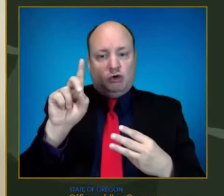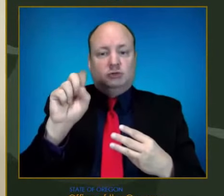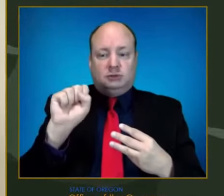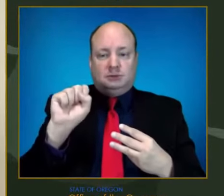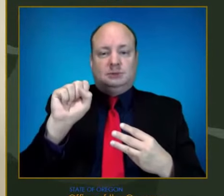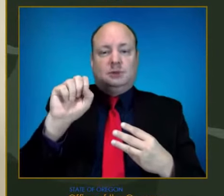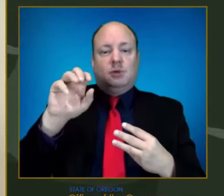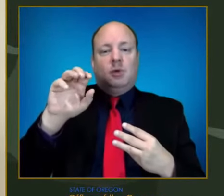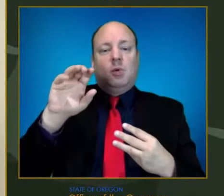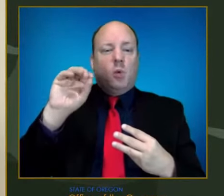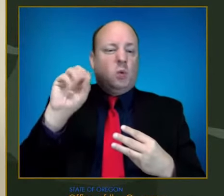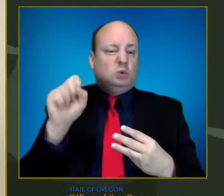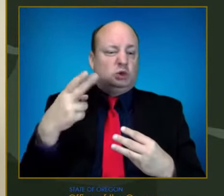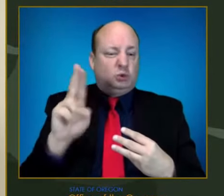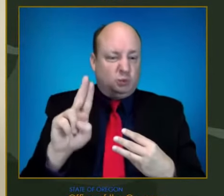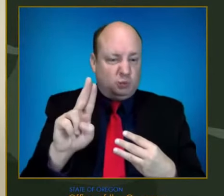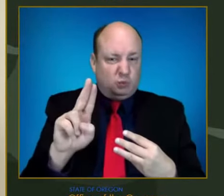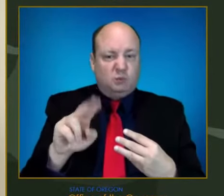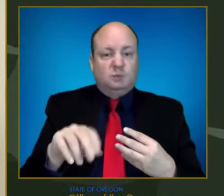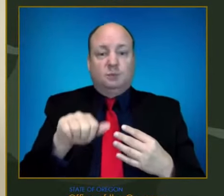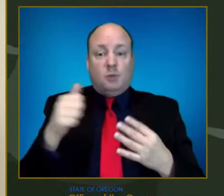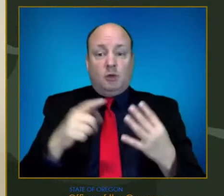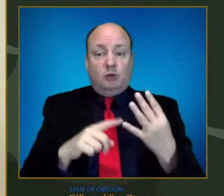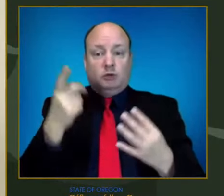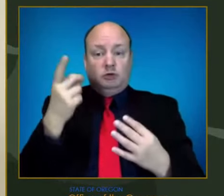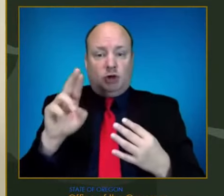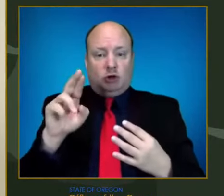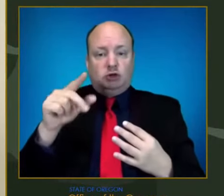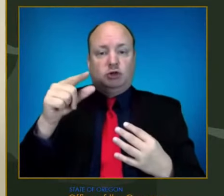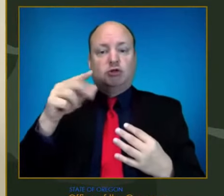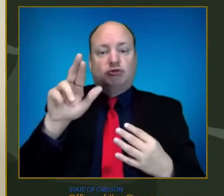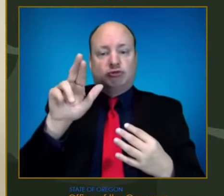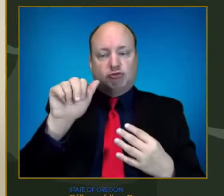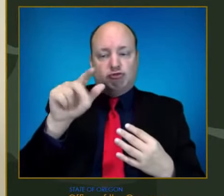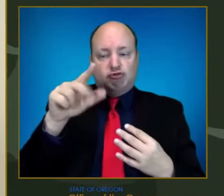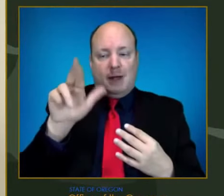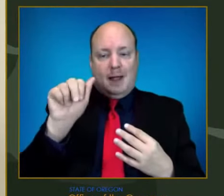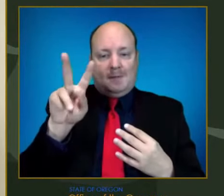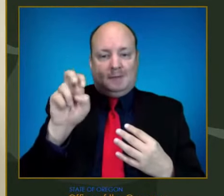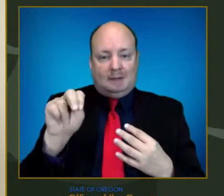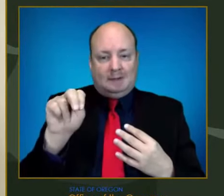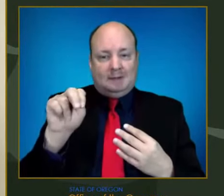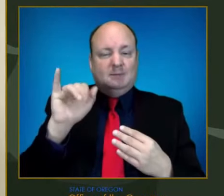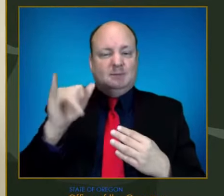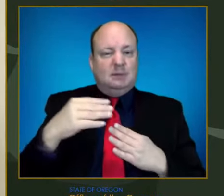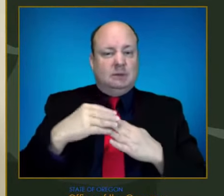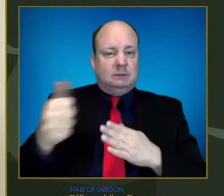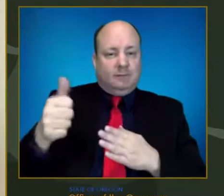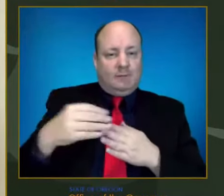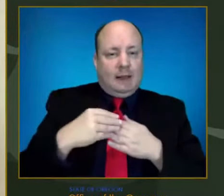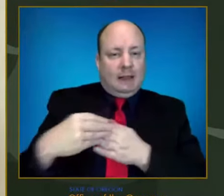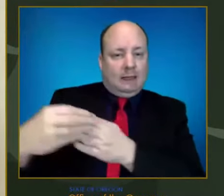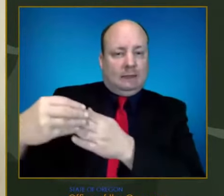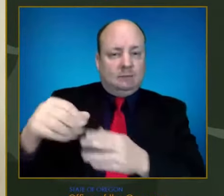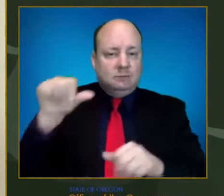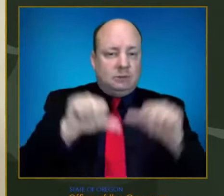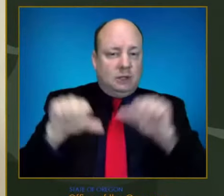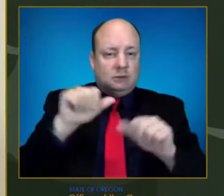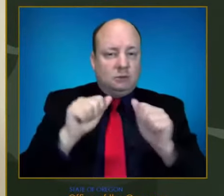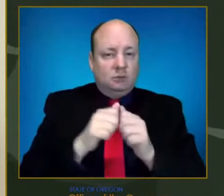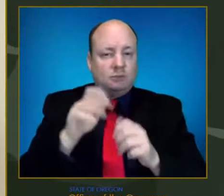University, and Dr. Peter Graven, Lead Data Scientist at OHSU's Business Intelligence